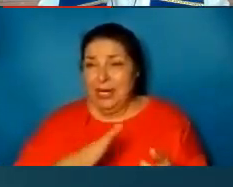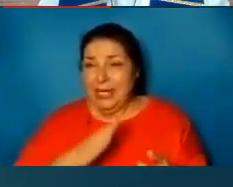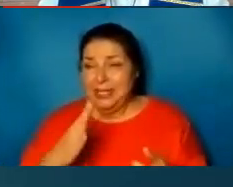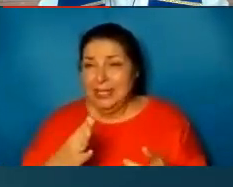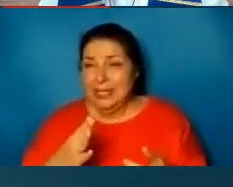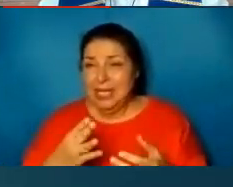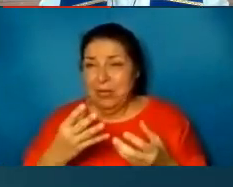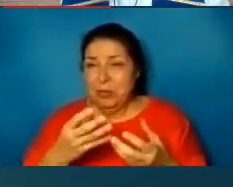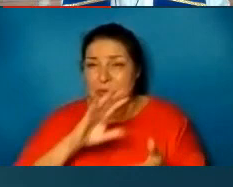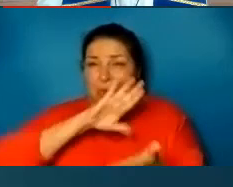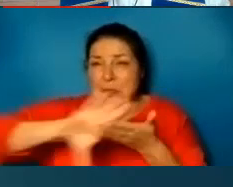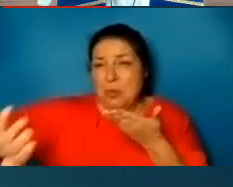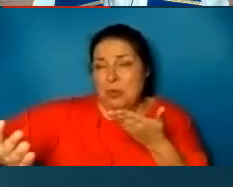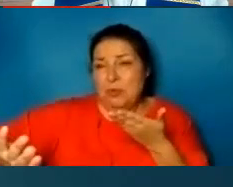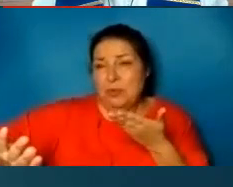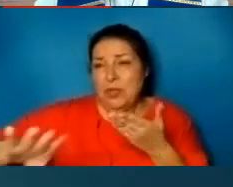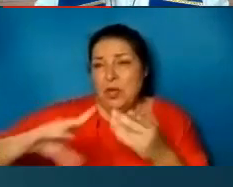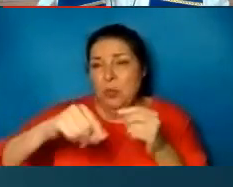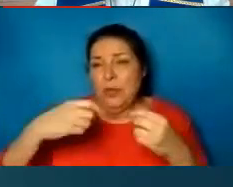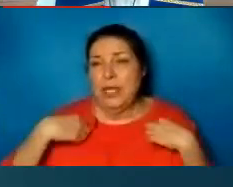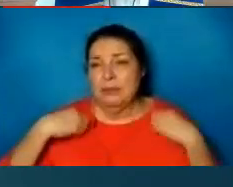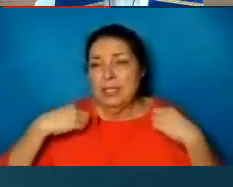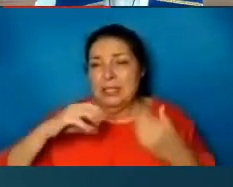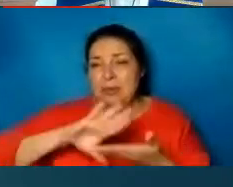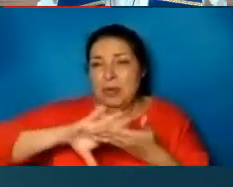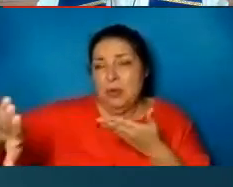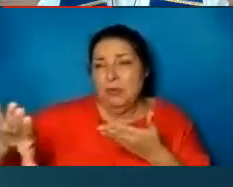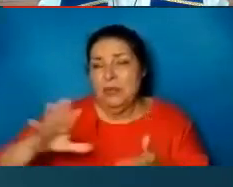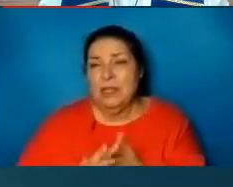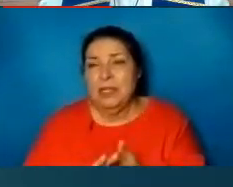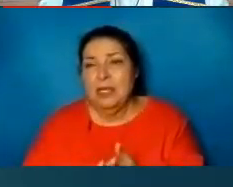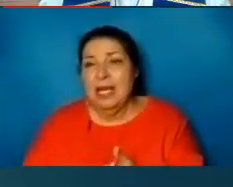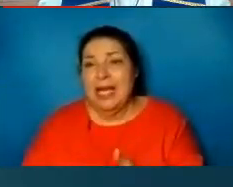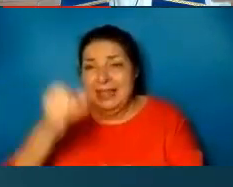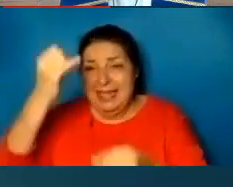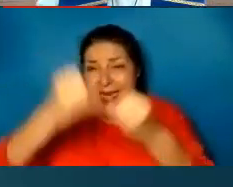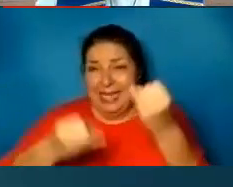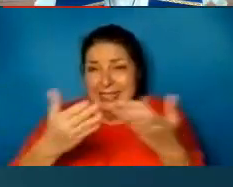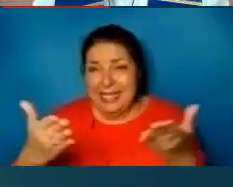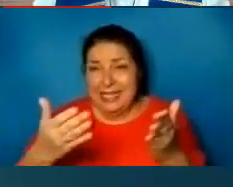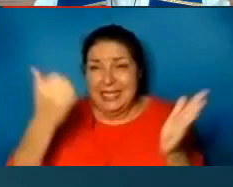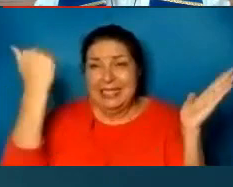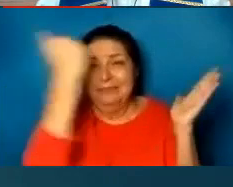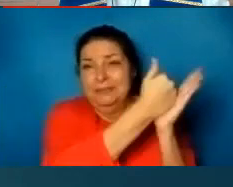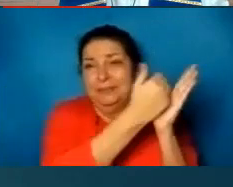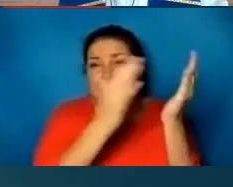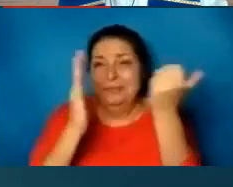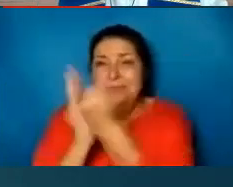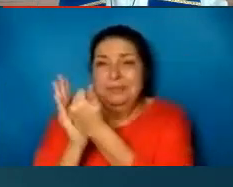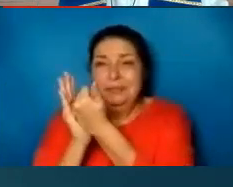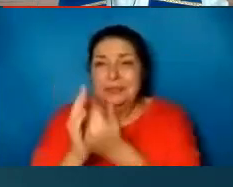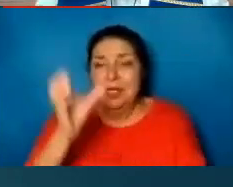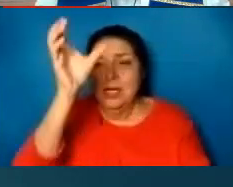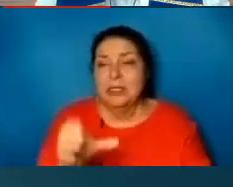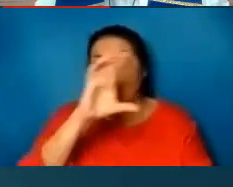his garments. And then finally, they nailed him to a cross. This was the price he was willing to